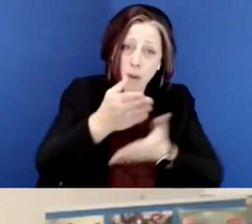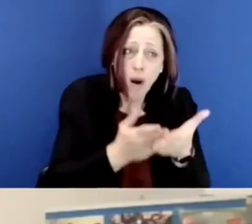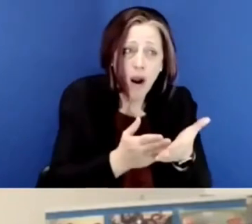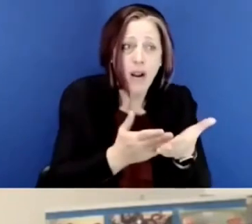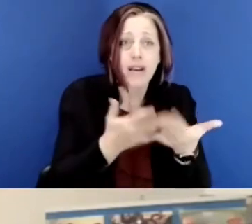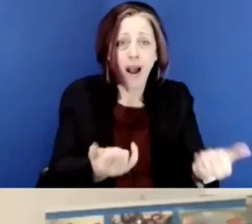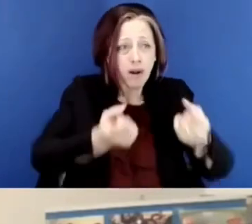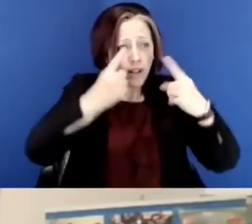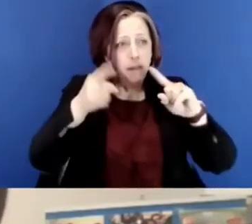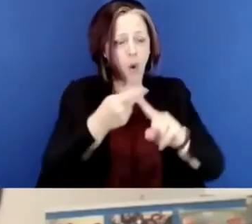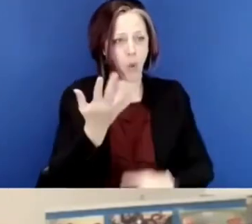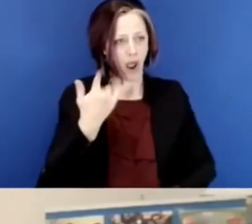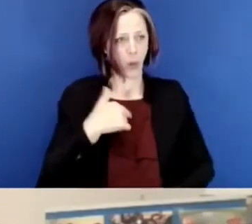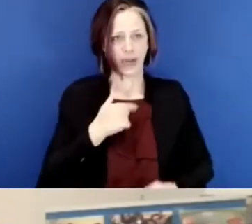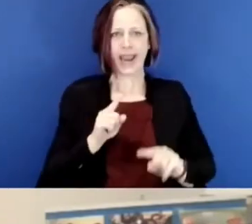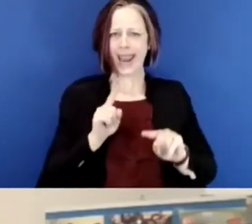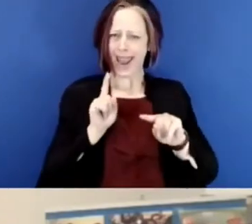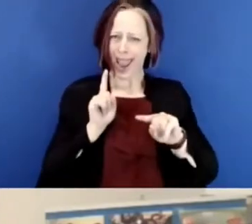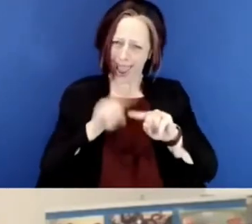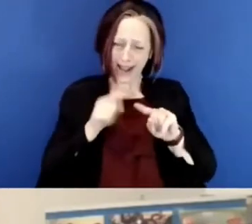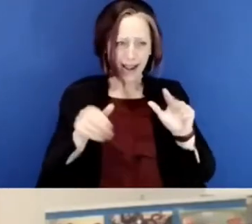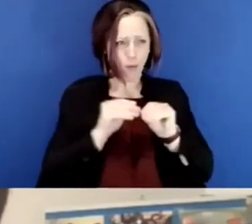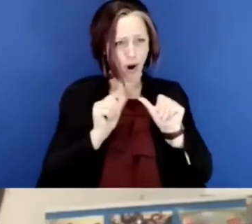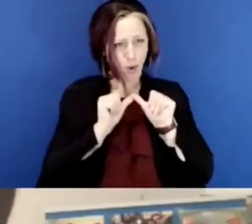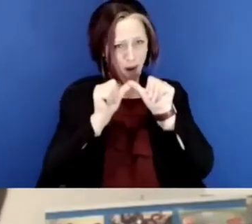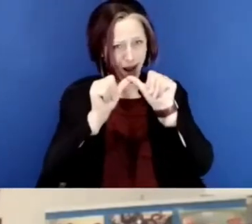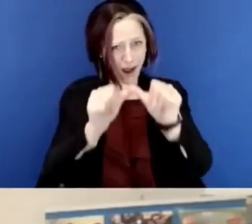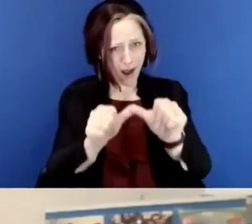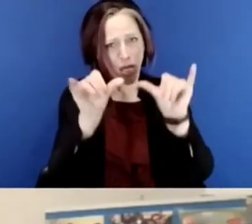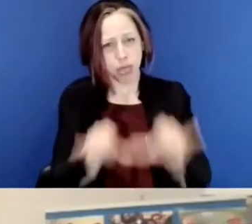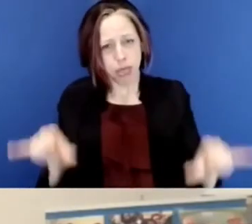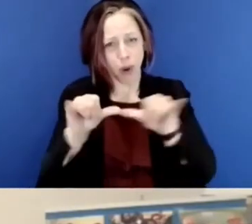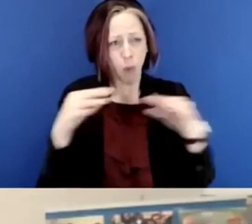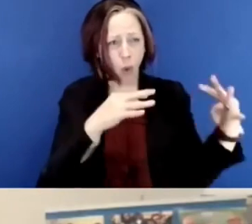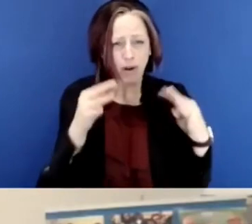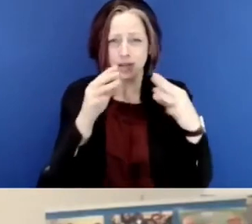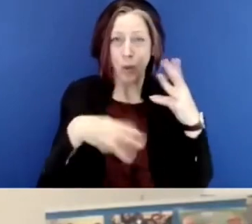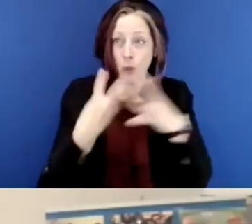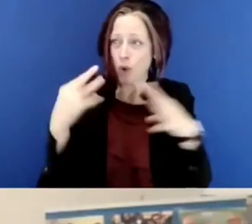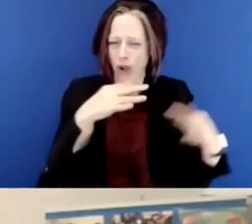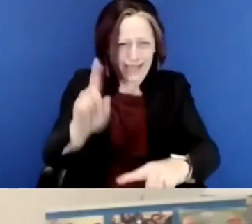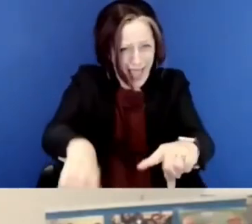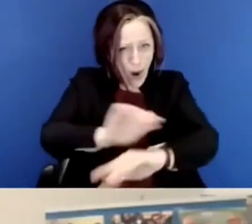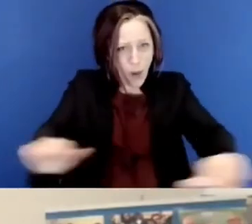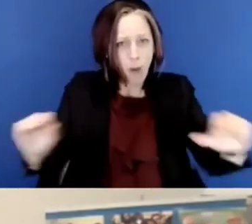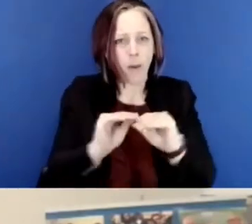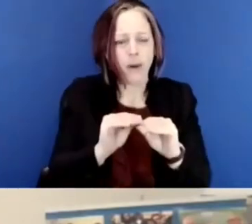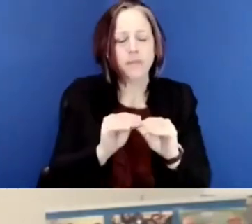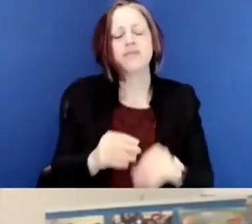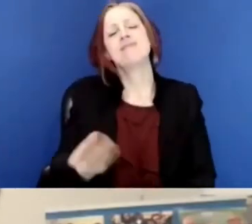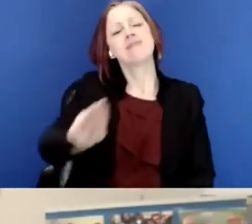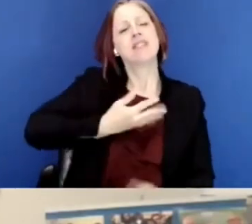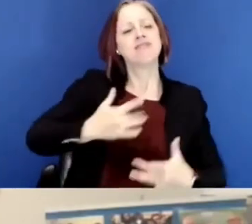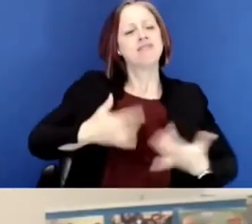critical part of what we understood about why we could no longer go on with these wars and these world wars.